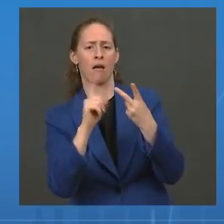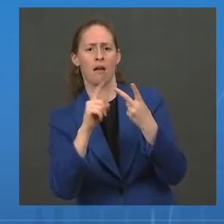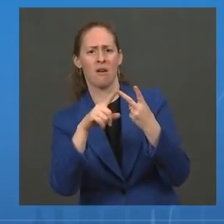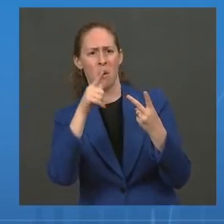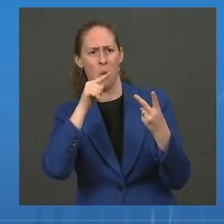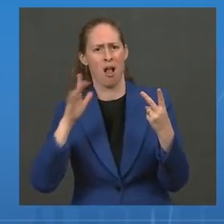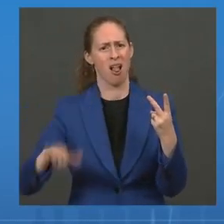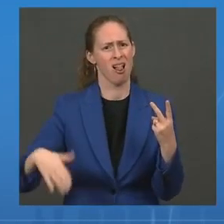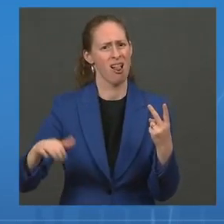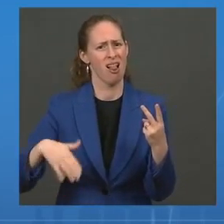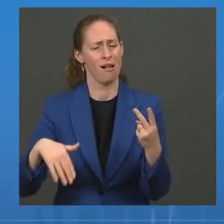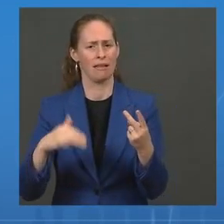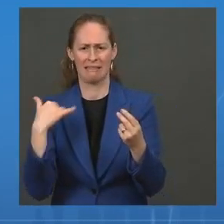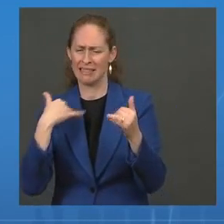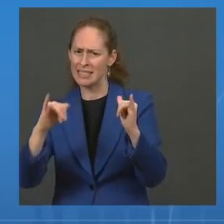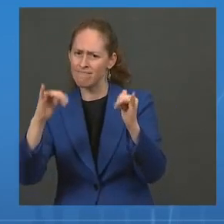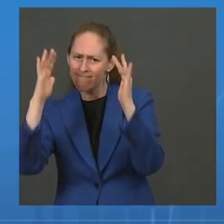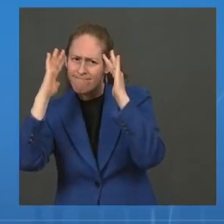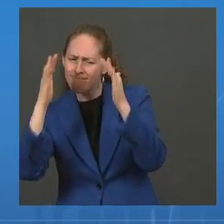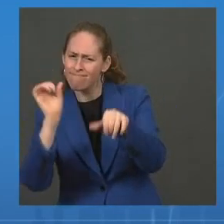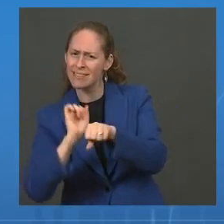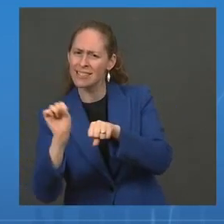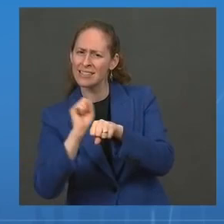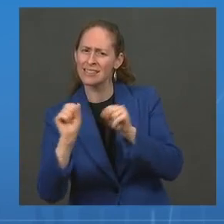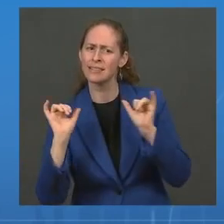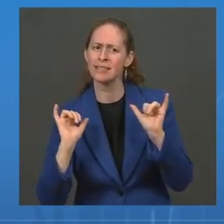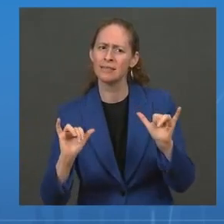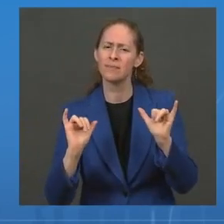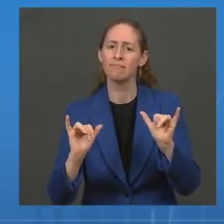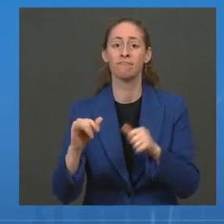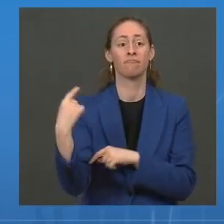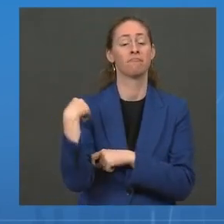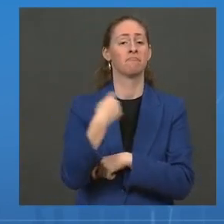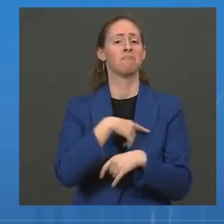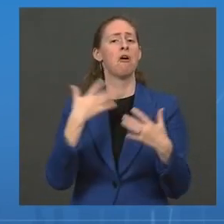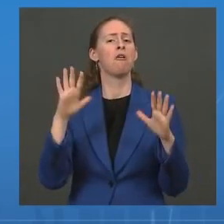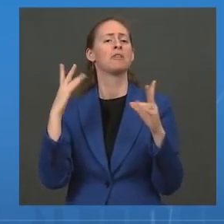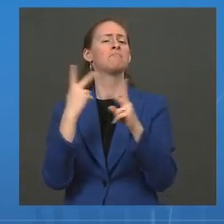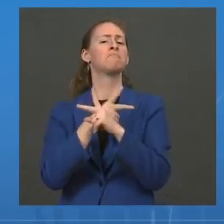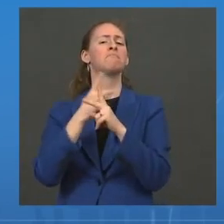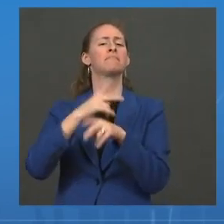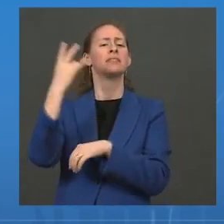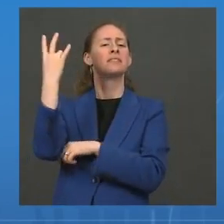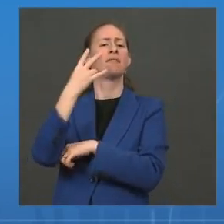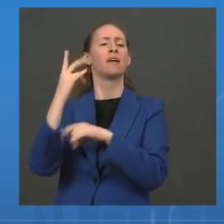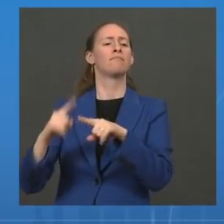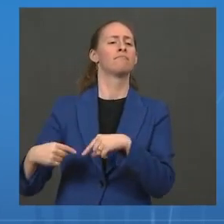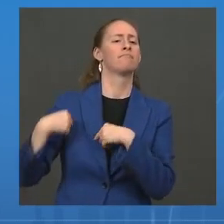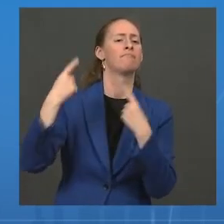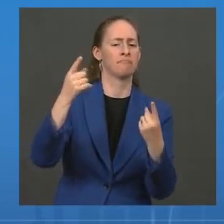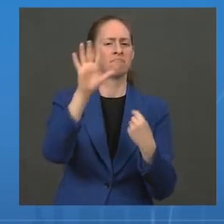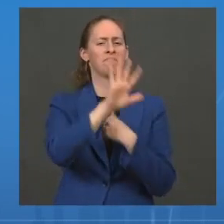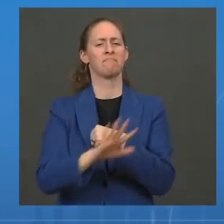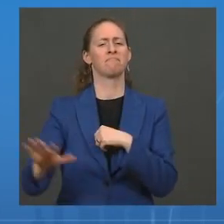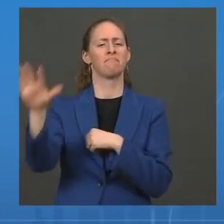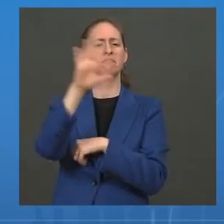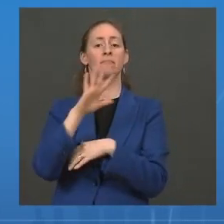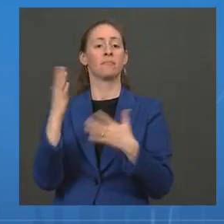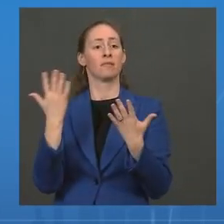Looking at the last seven days alone, we're averaging about 300,000 first shots per day.